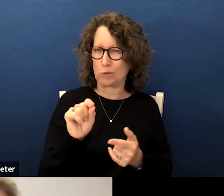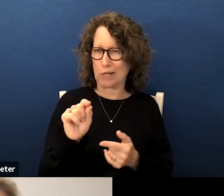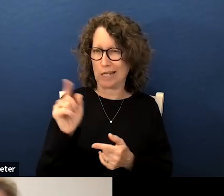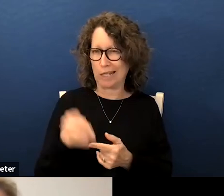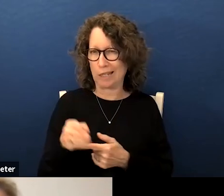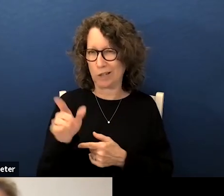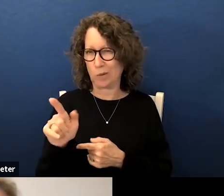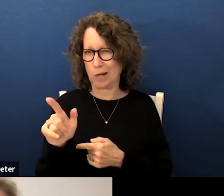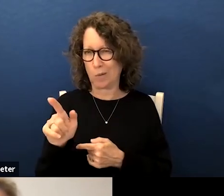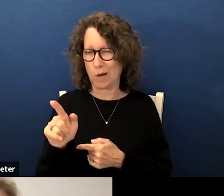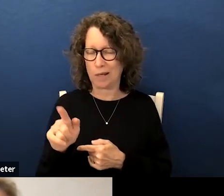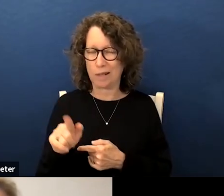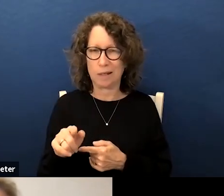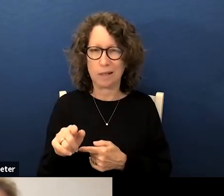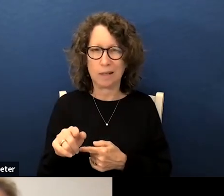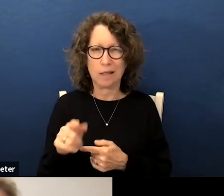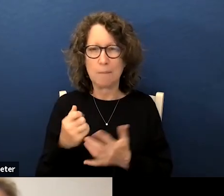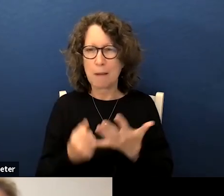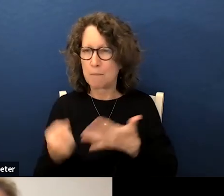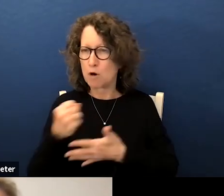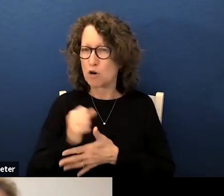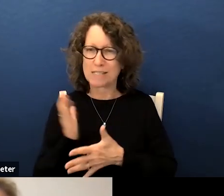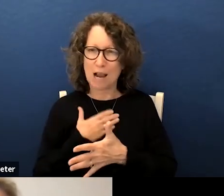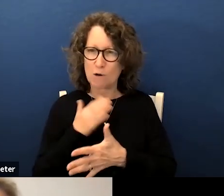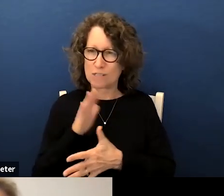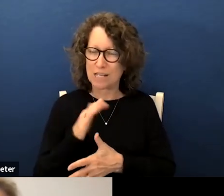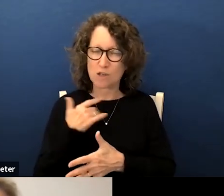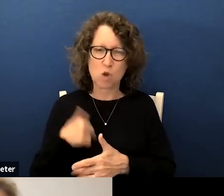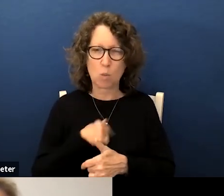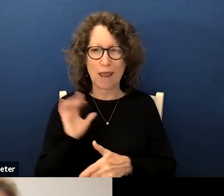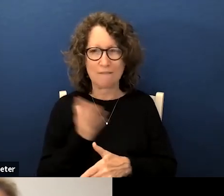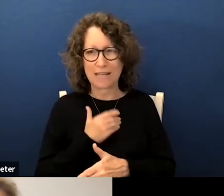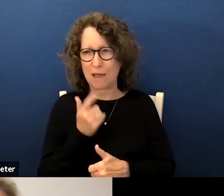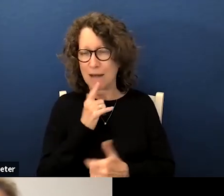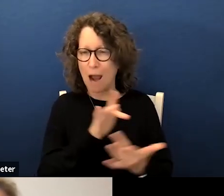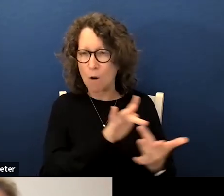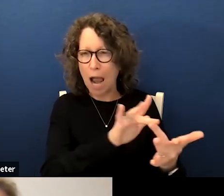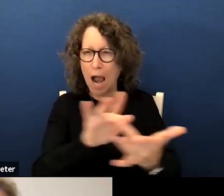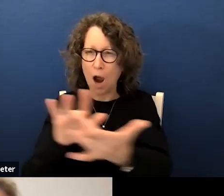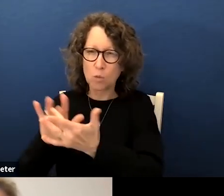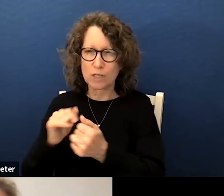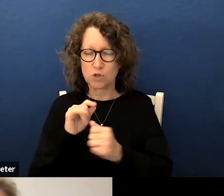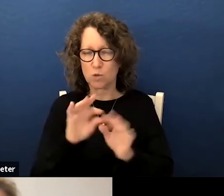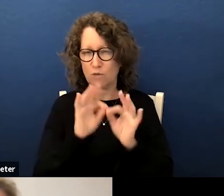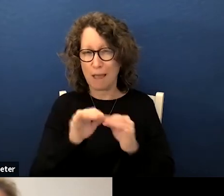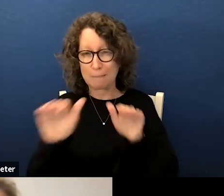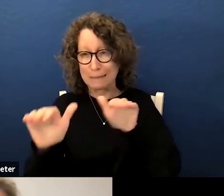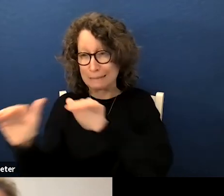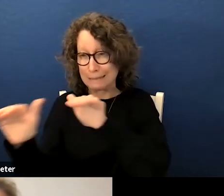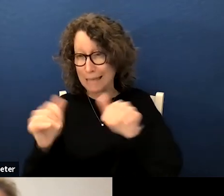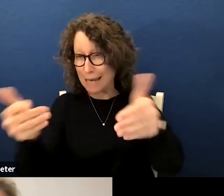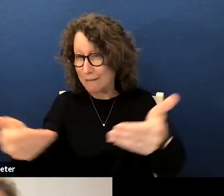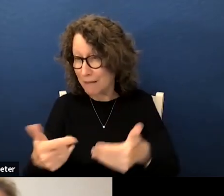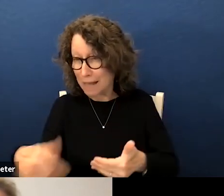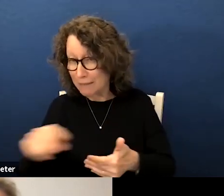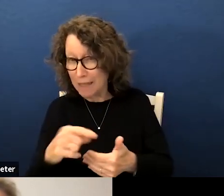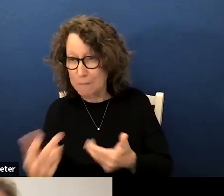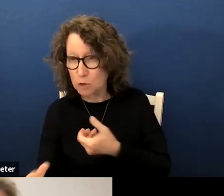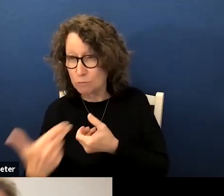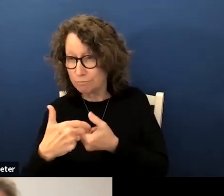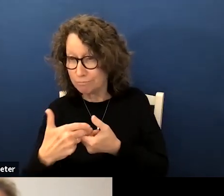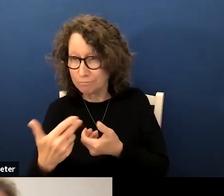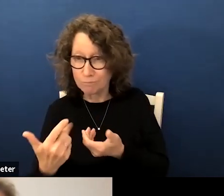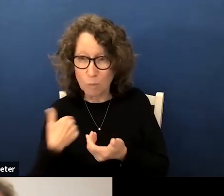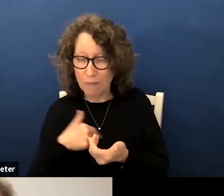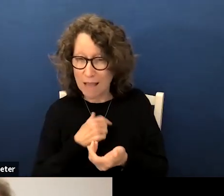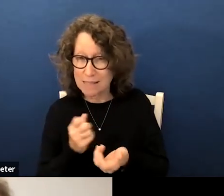we began by prioritizing our seniors and we have done our outreach to families and invited them to partner with us